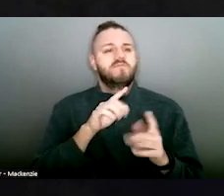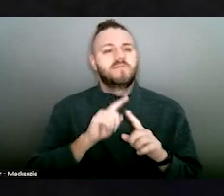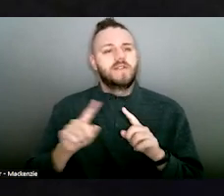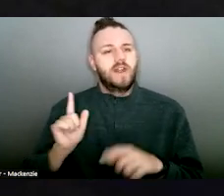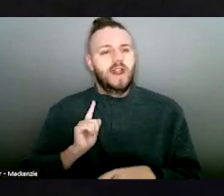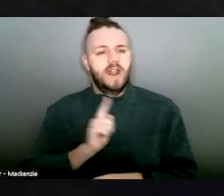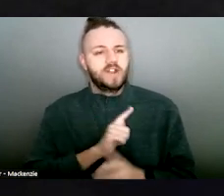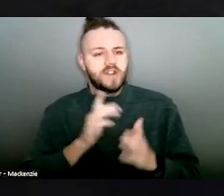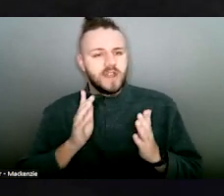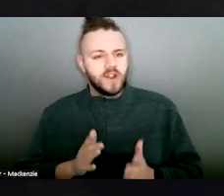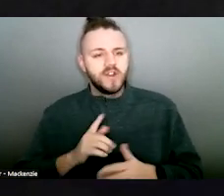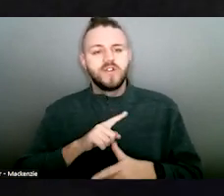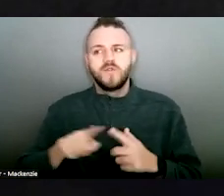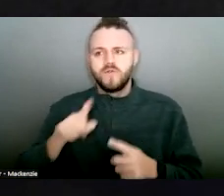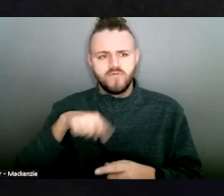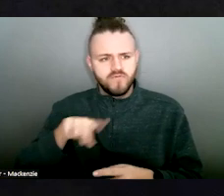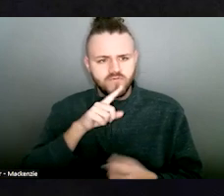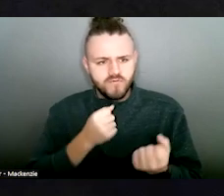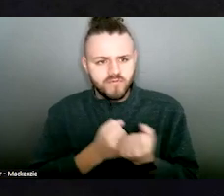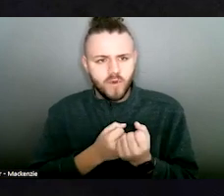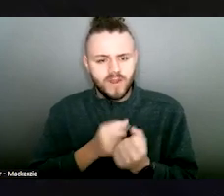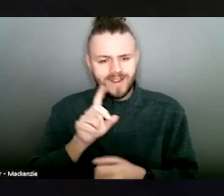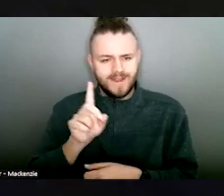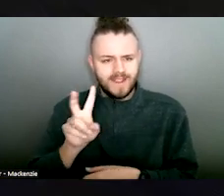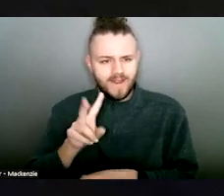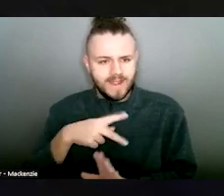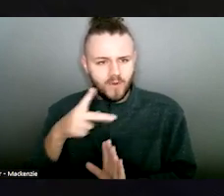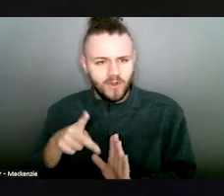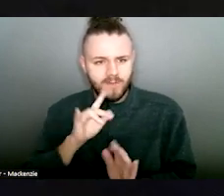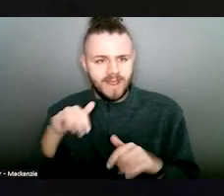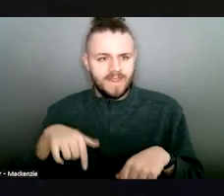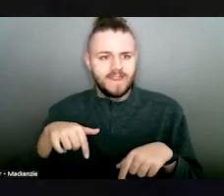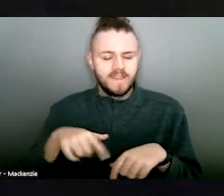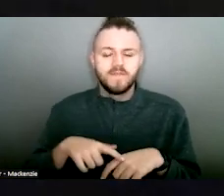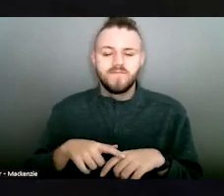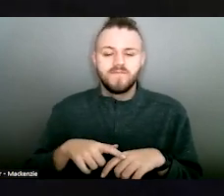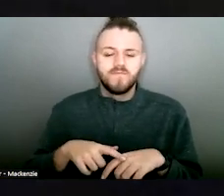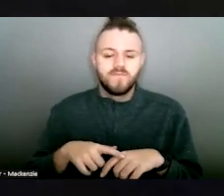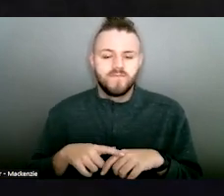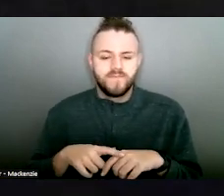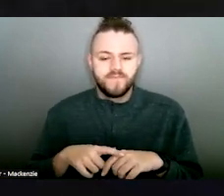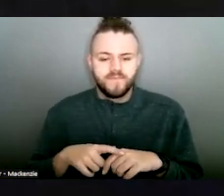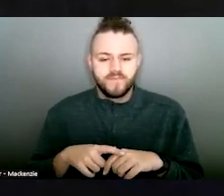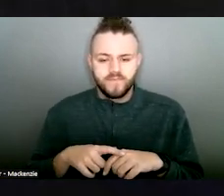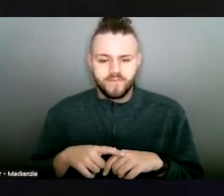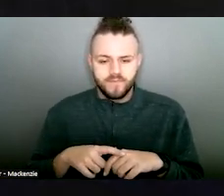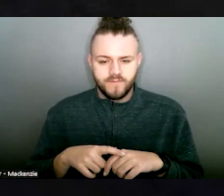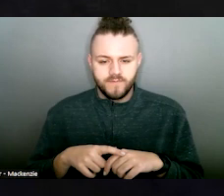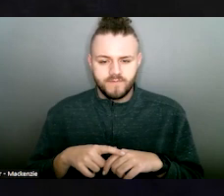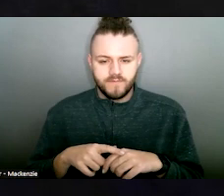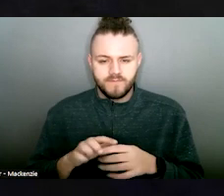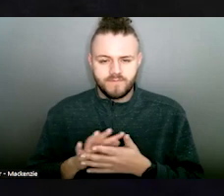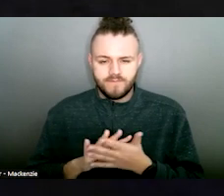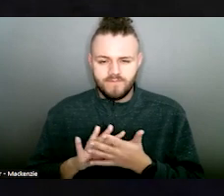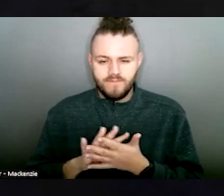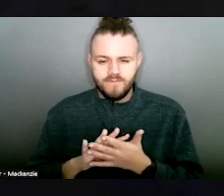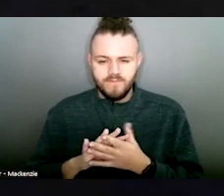inclined to support domestic violence programs. And we're going to tell them that if you need to stick over into the workforce, then